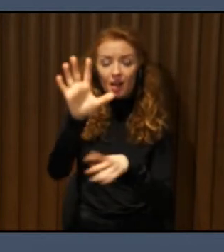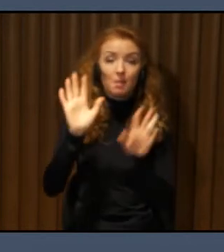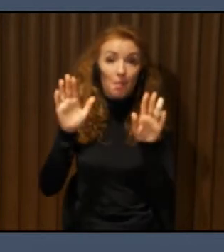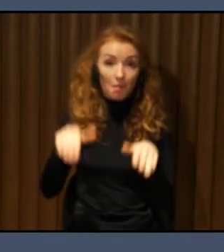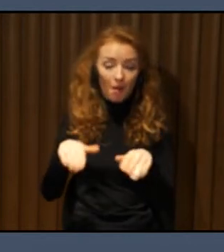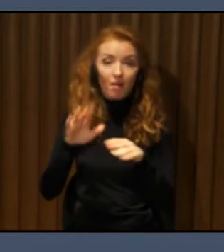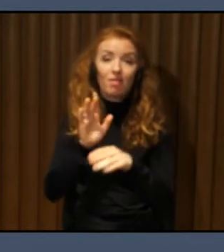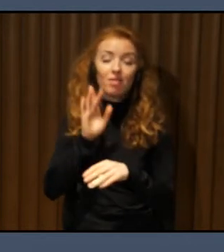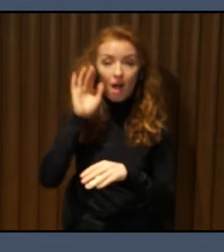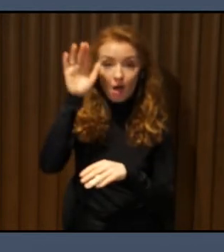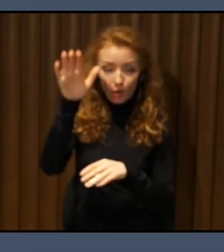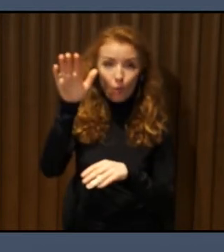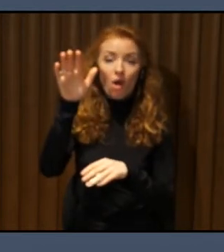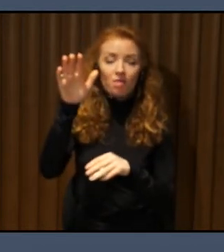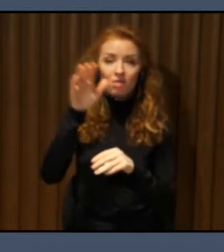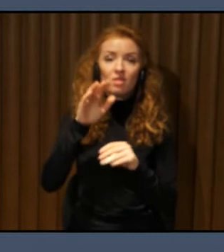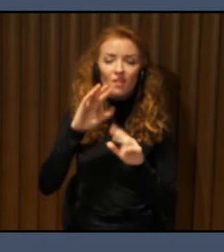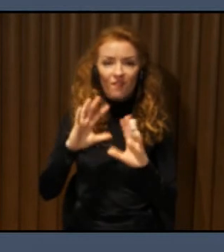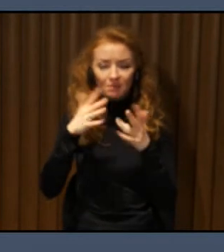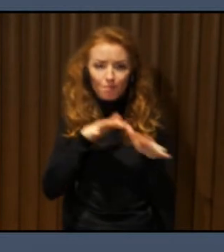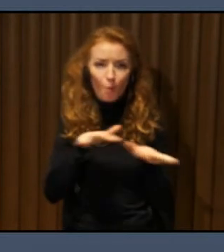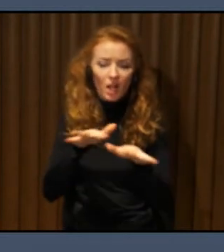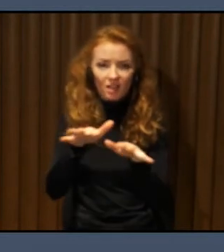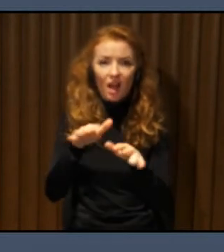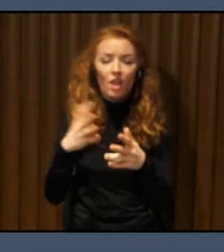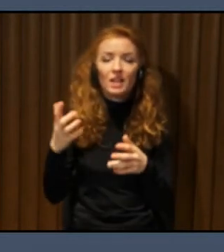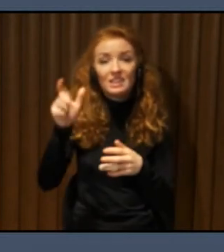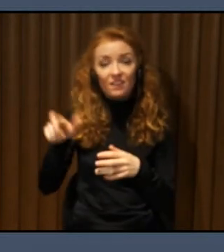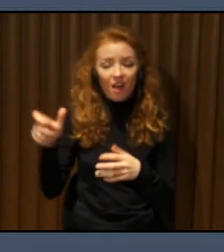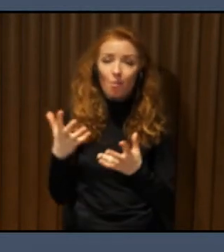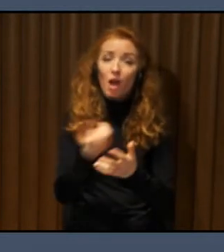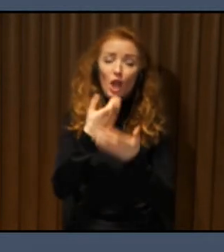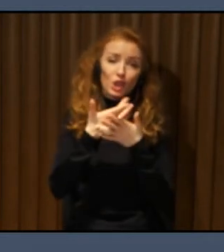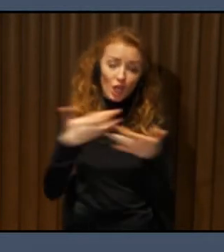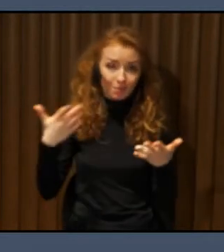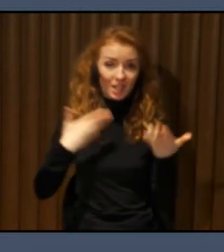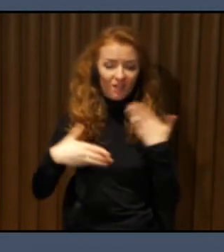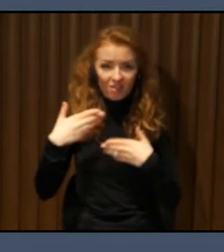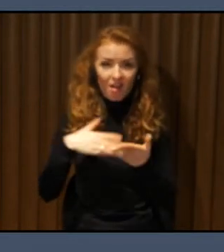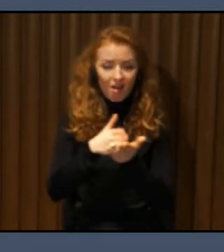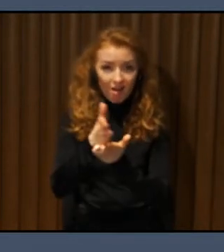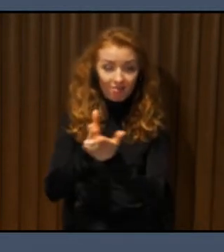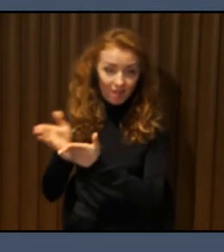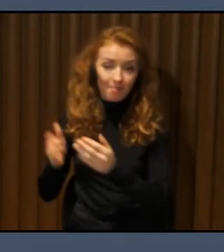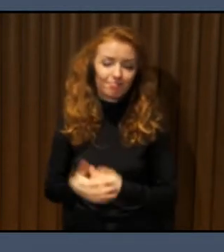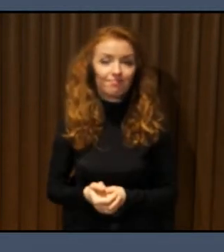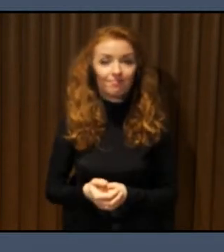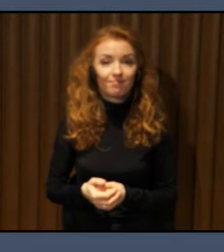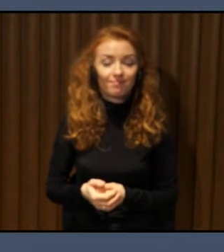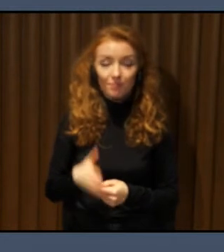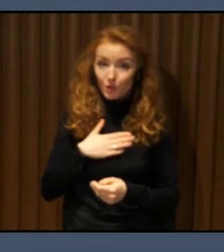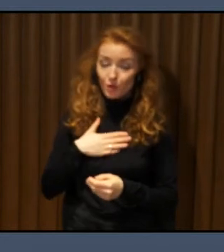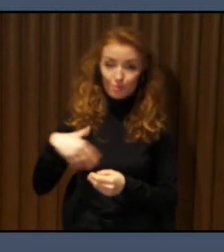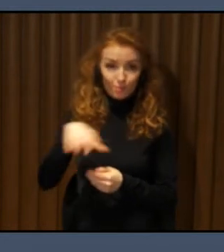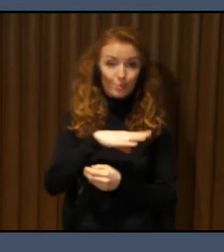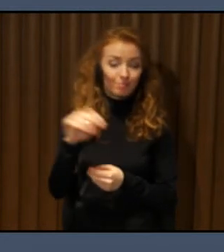people with disabilities. It's what we call the door-to-door for a full mobility assistant that will